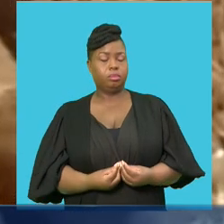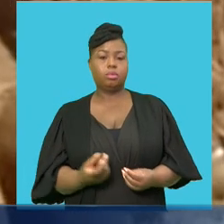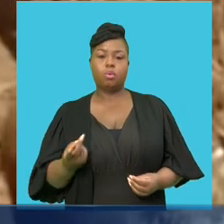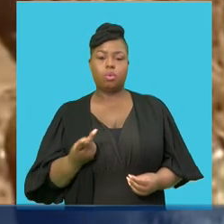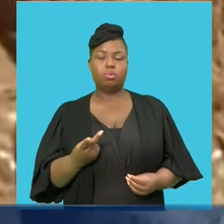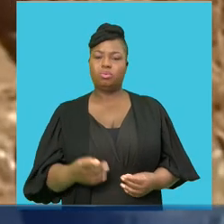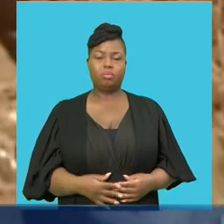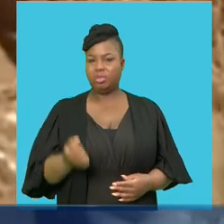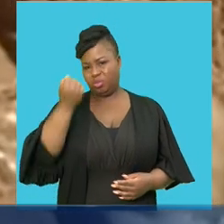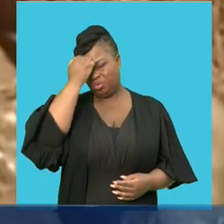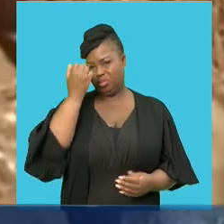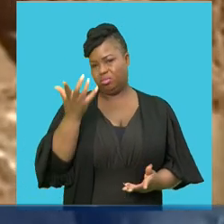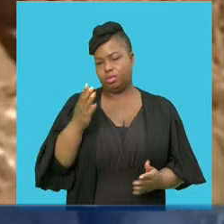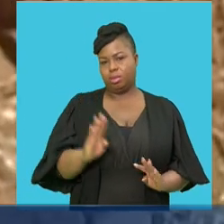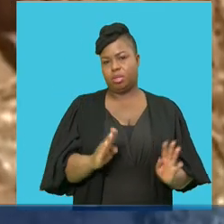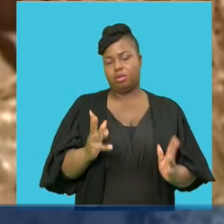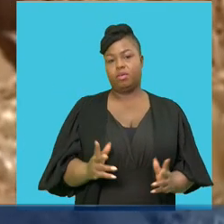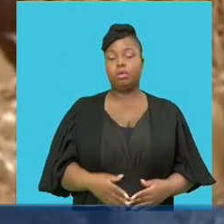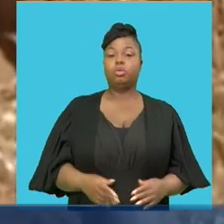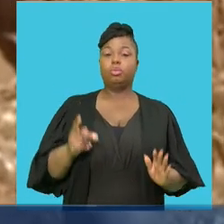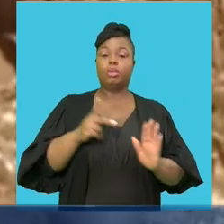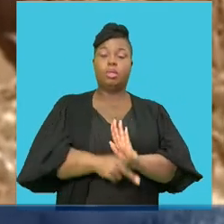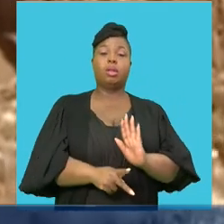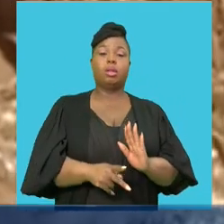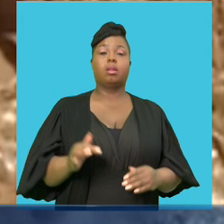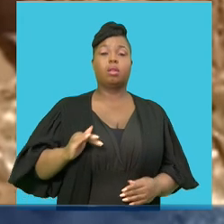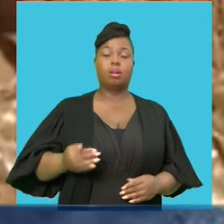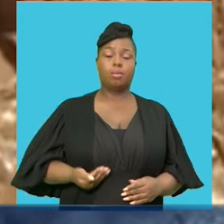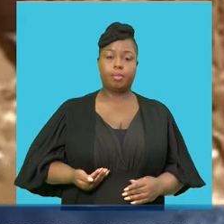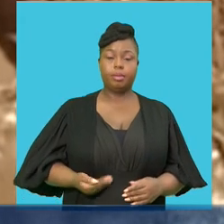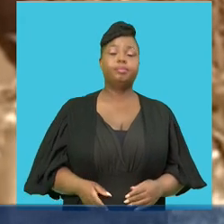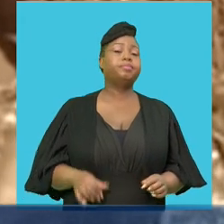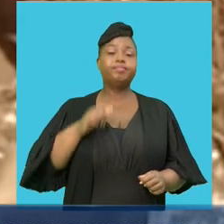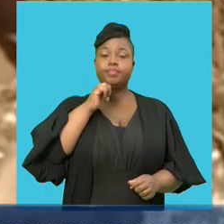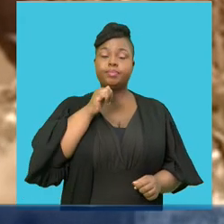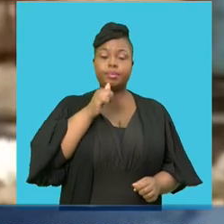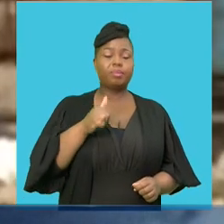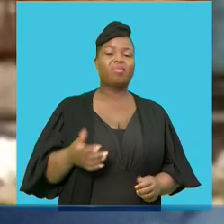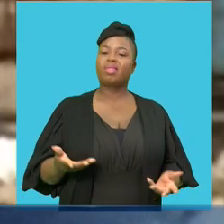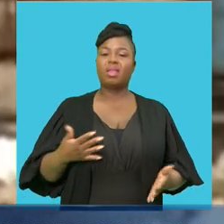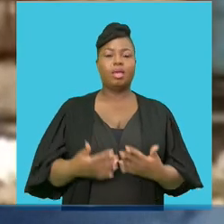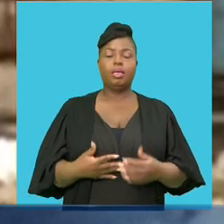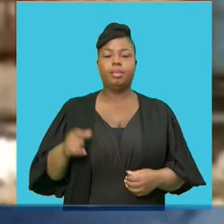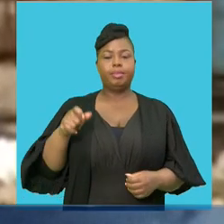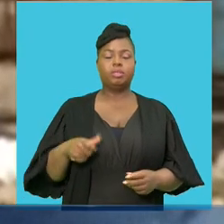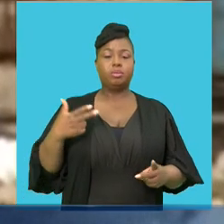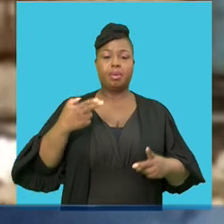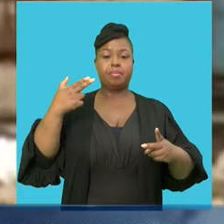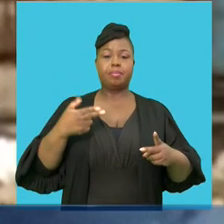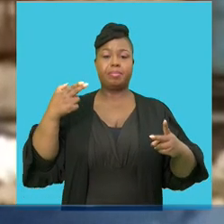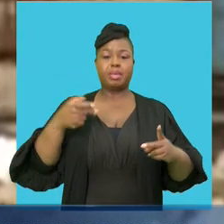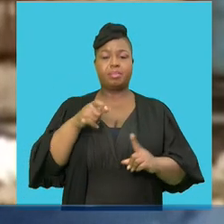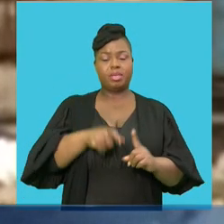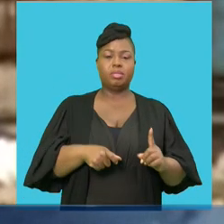very barbaric on its own to kill a woman even if it was not a woman but to shoot at a